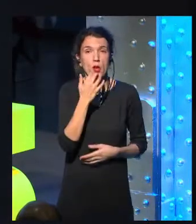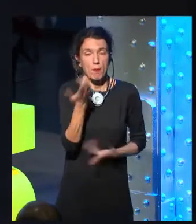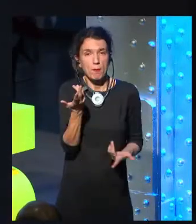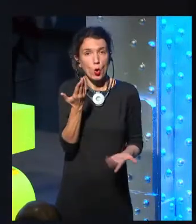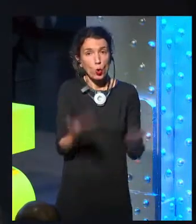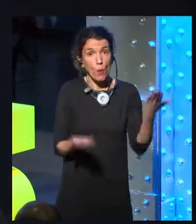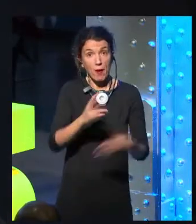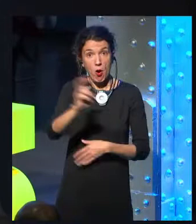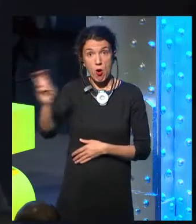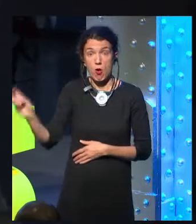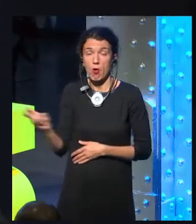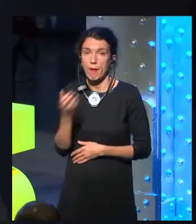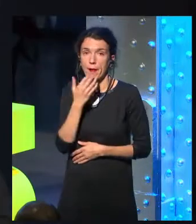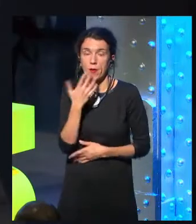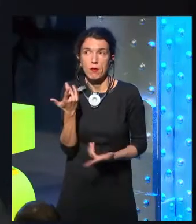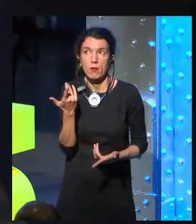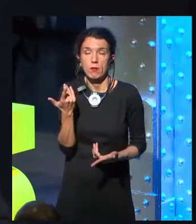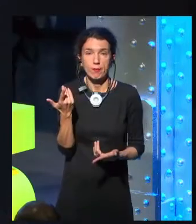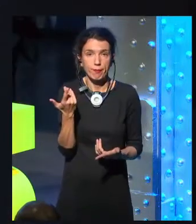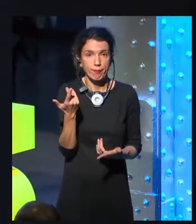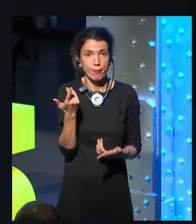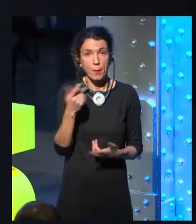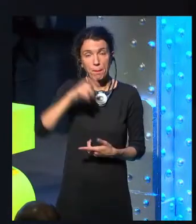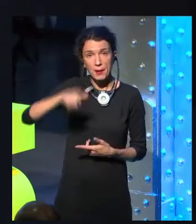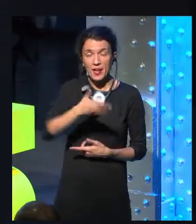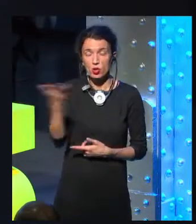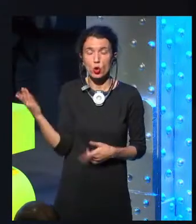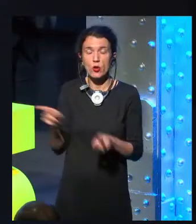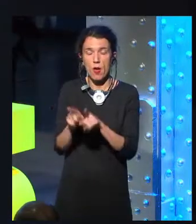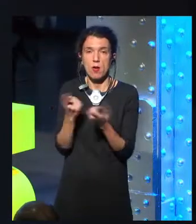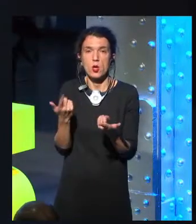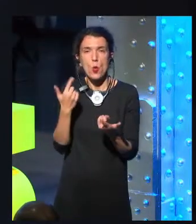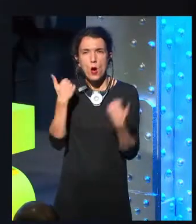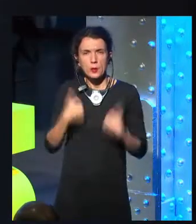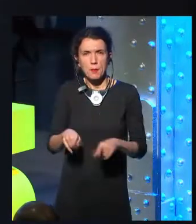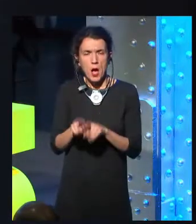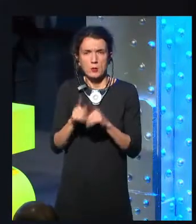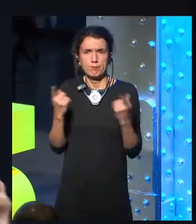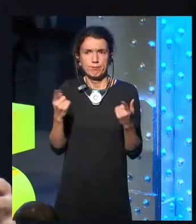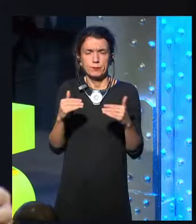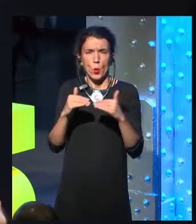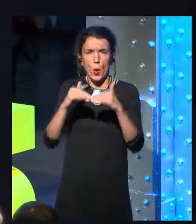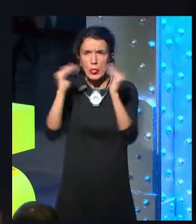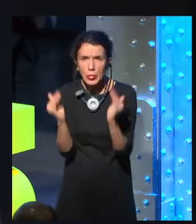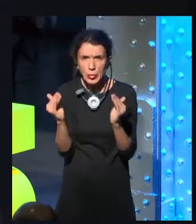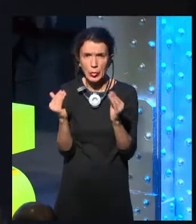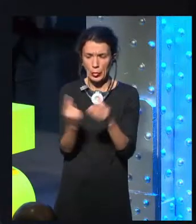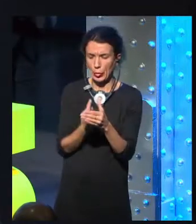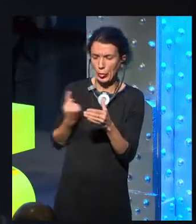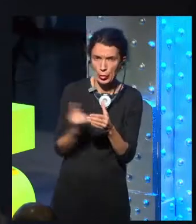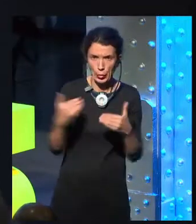these tiny, miserable spaces where they're put on hold? I don't think that's a future we want. There's a silly phrase called